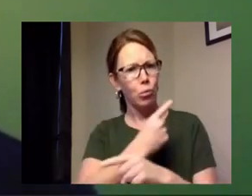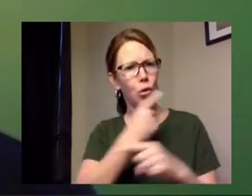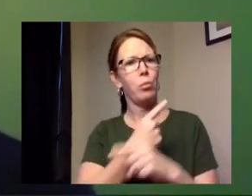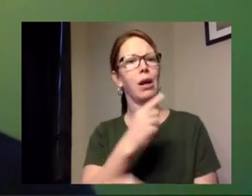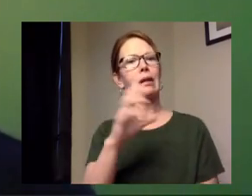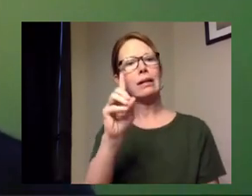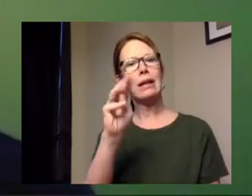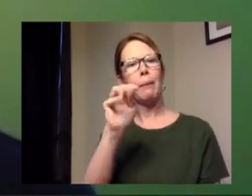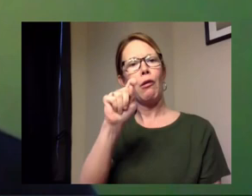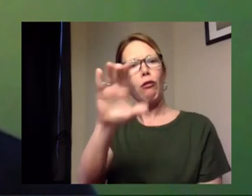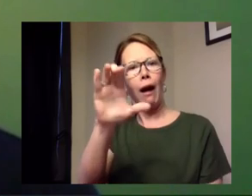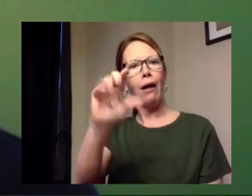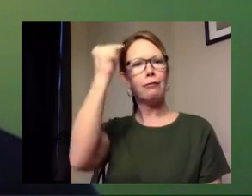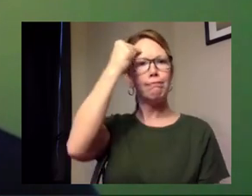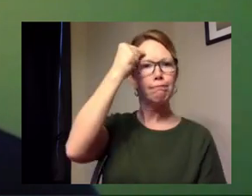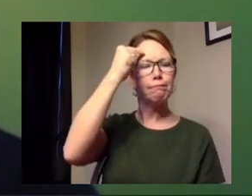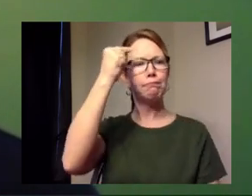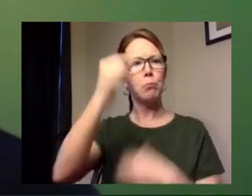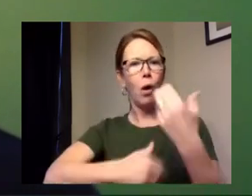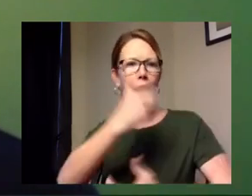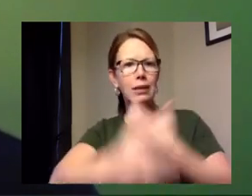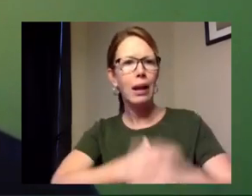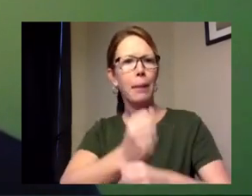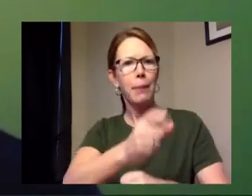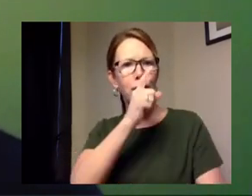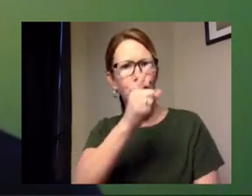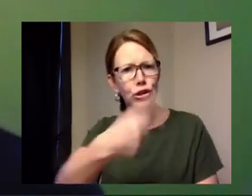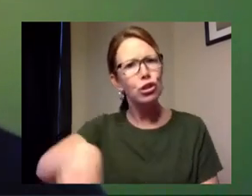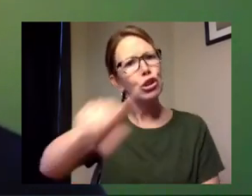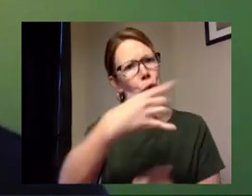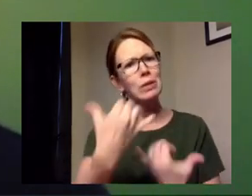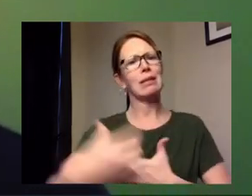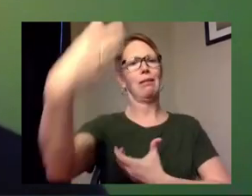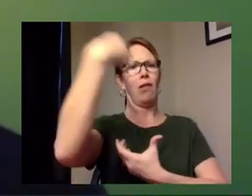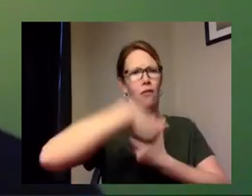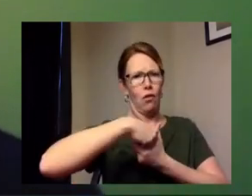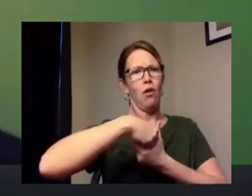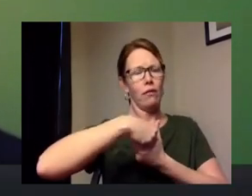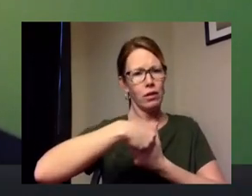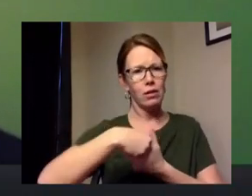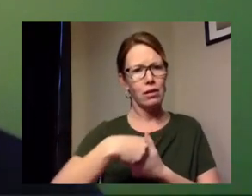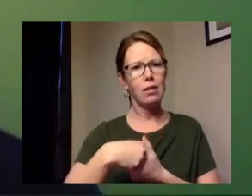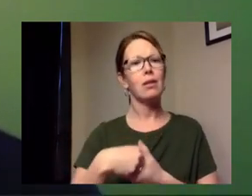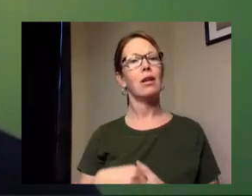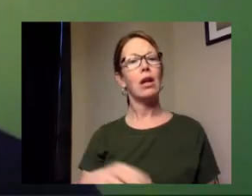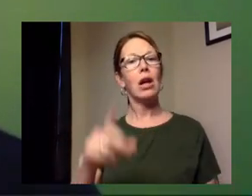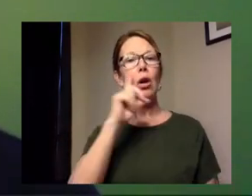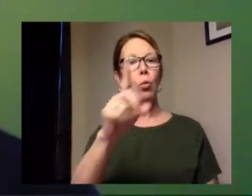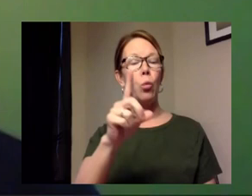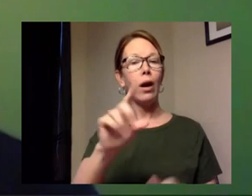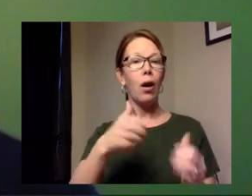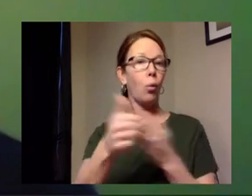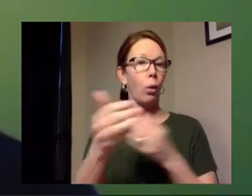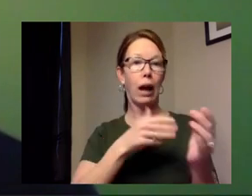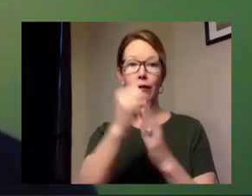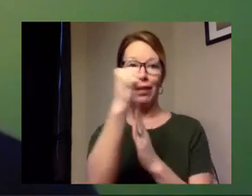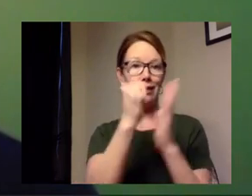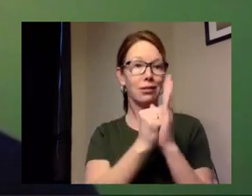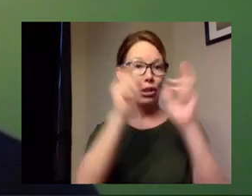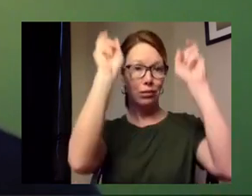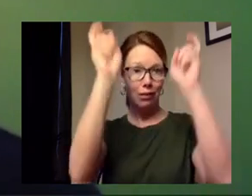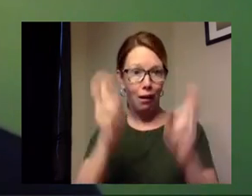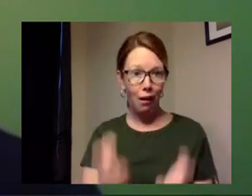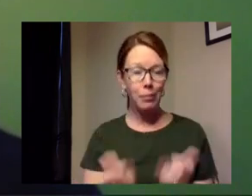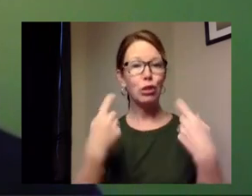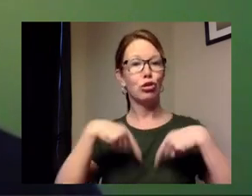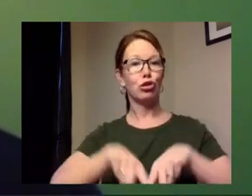continue to engage you in our representative government we plan to focus the agenda topics during virtual meetings